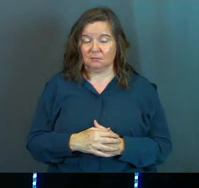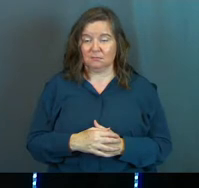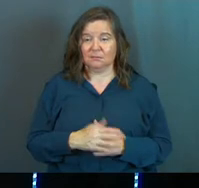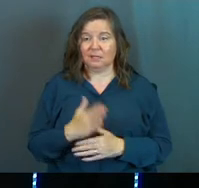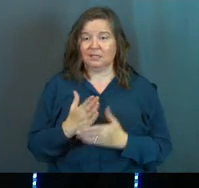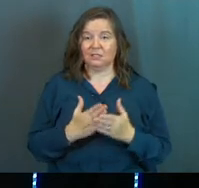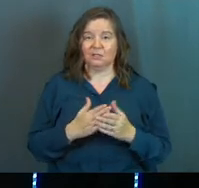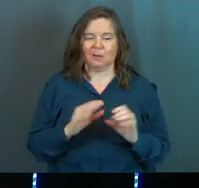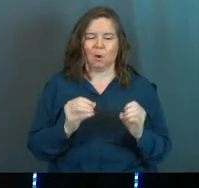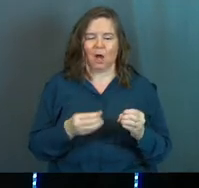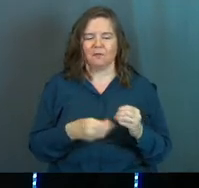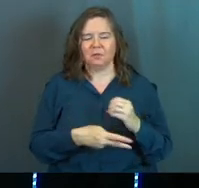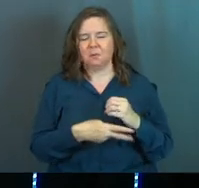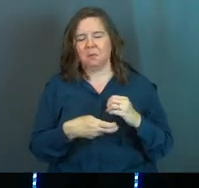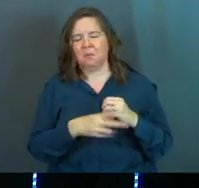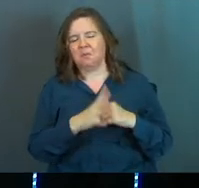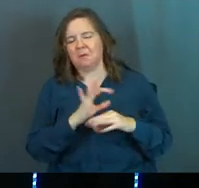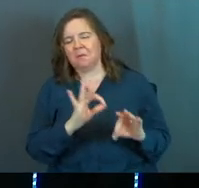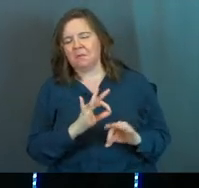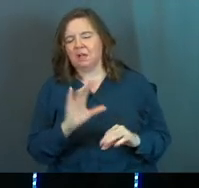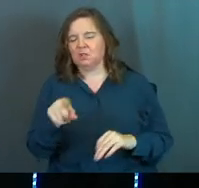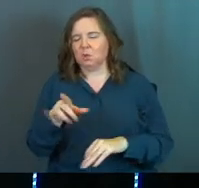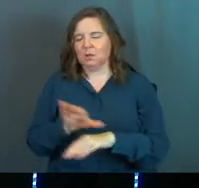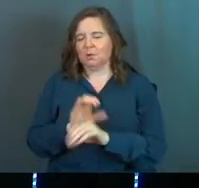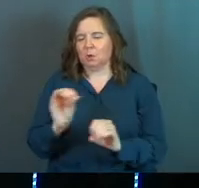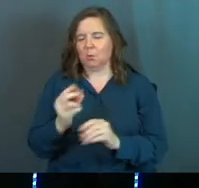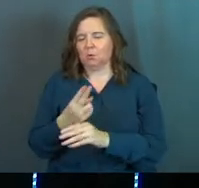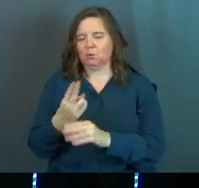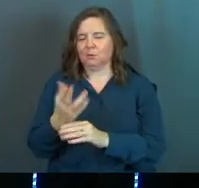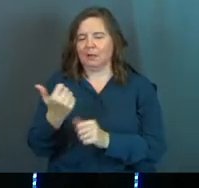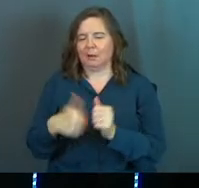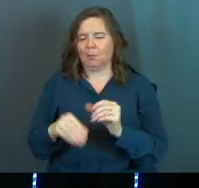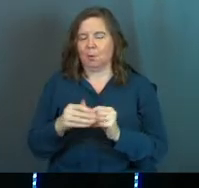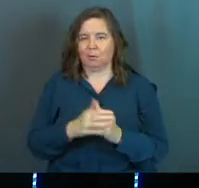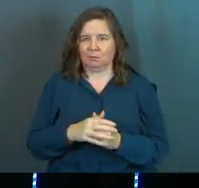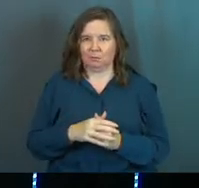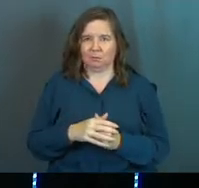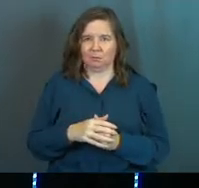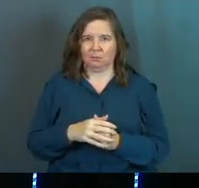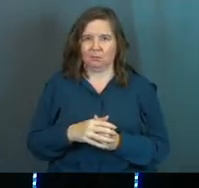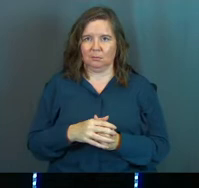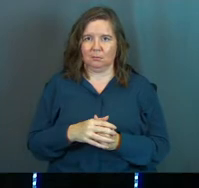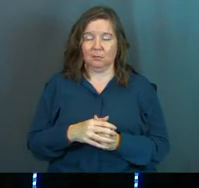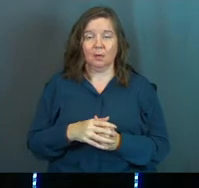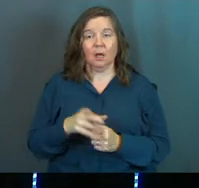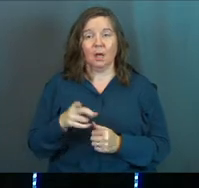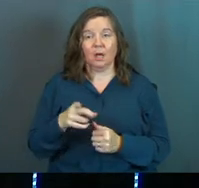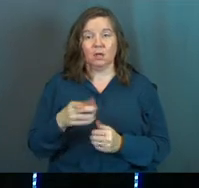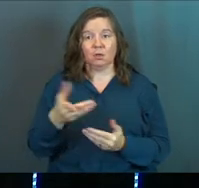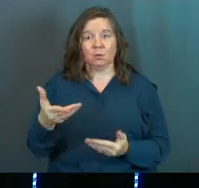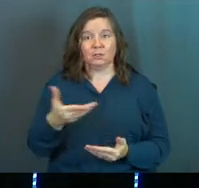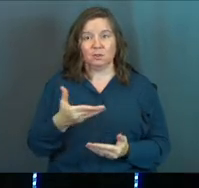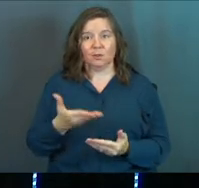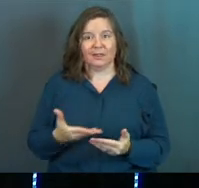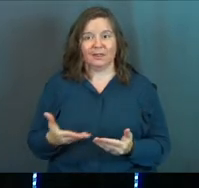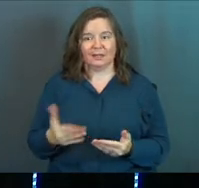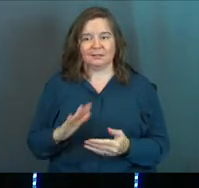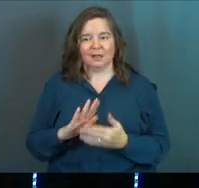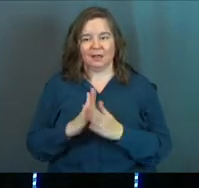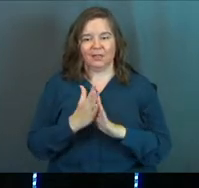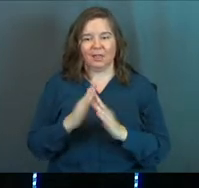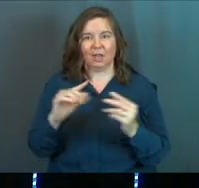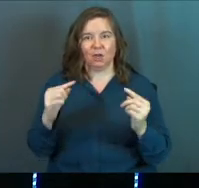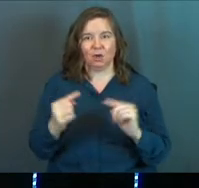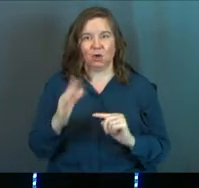It's just some office supplies. It's just a computer that nobody was using anymore. And you introduce those things and they